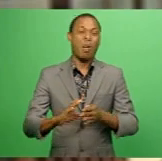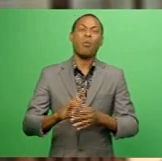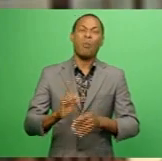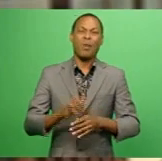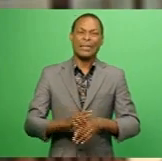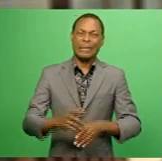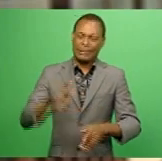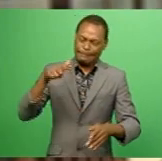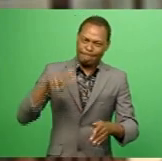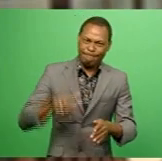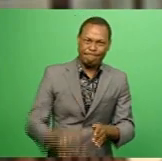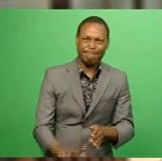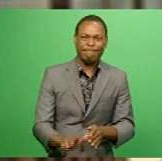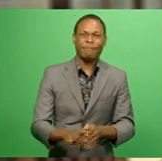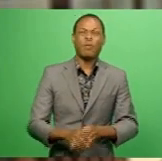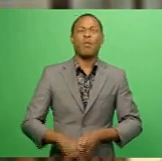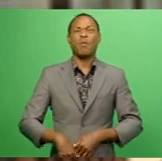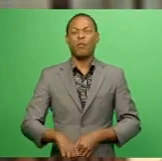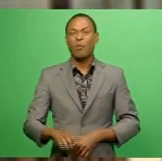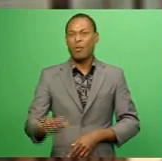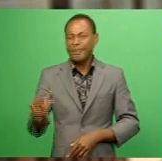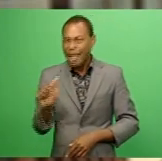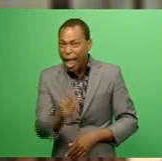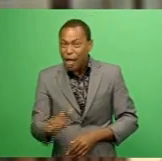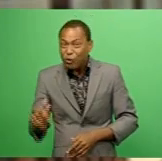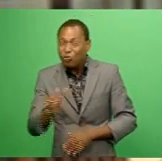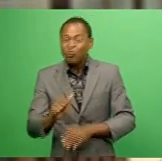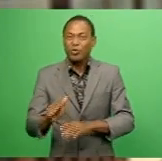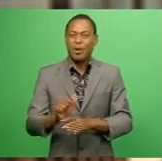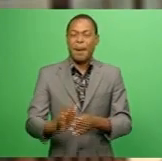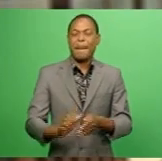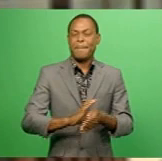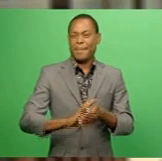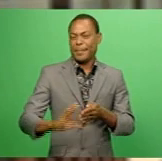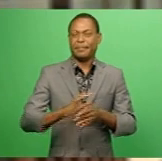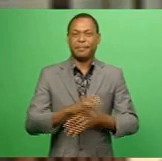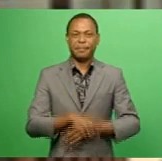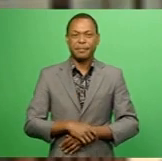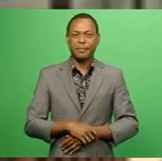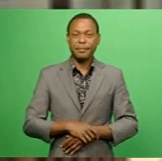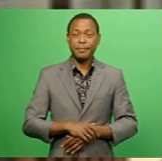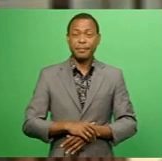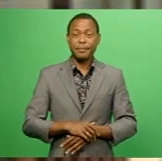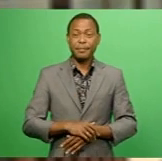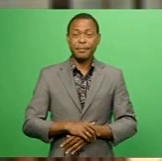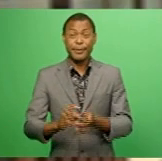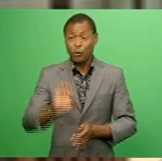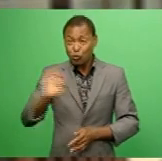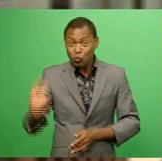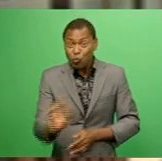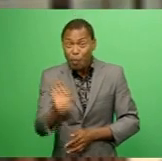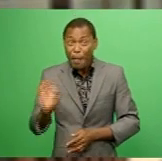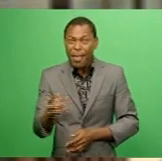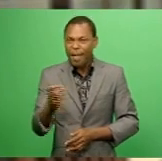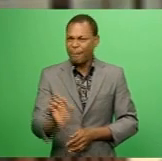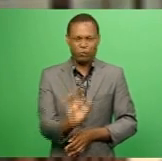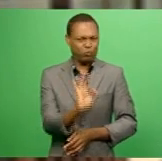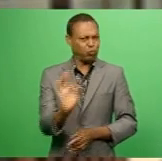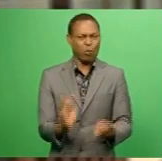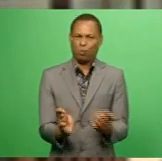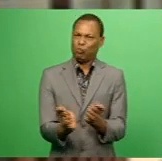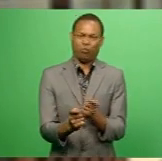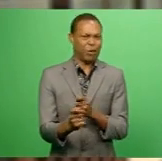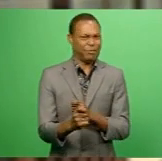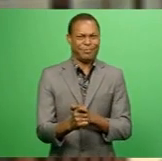investor appetites for Asian currencies. Elsewhere, the European Central Bank left rates unchanged at 0% as